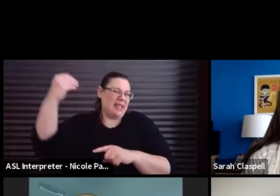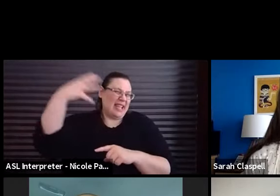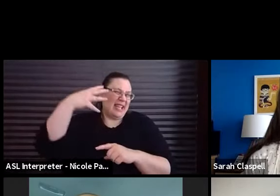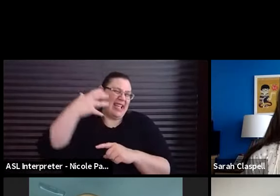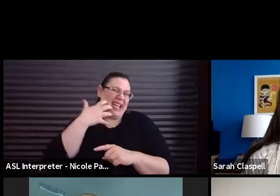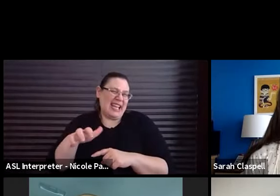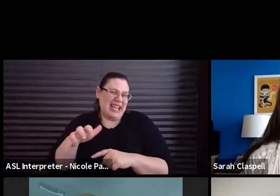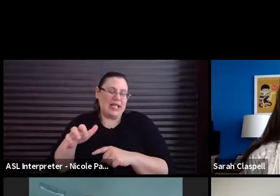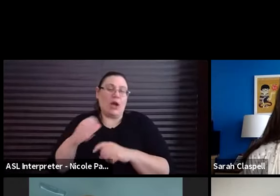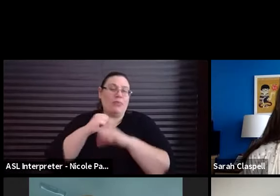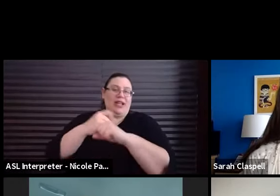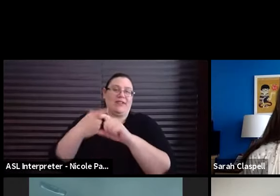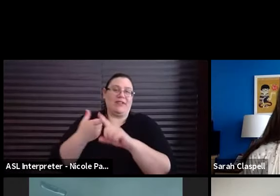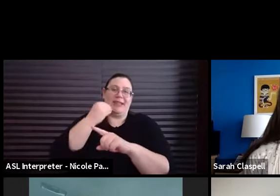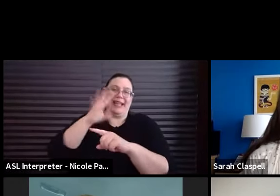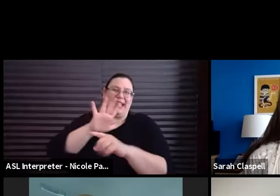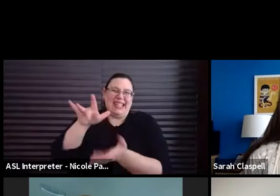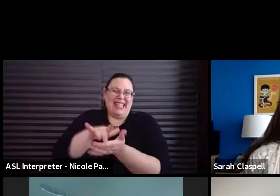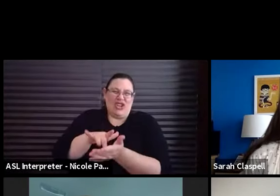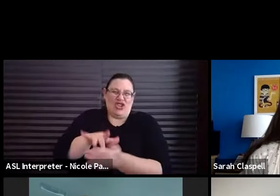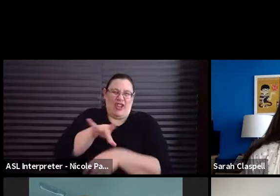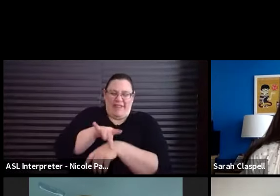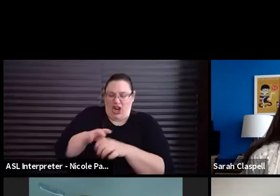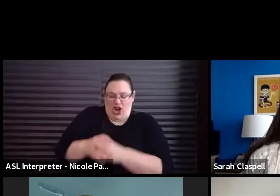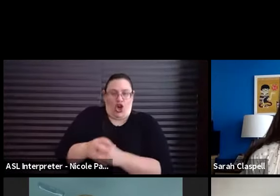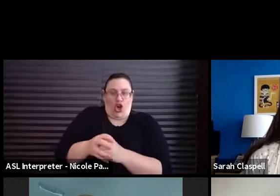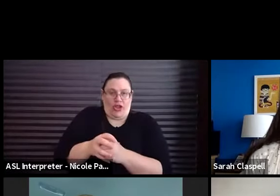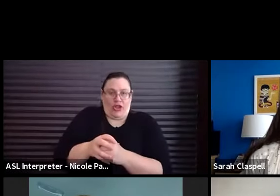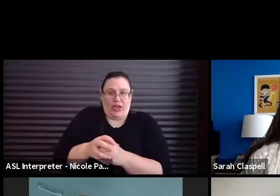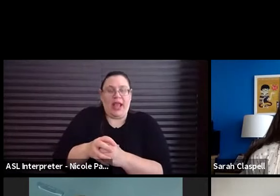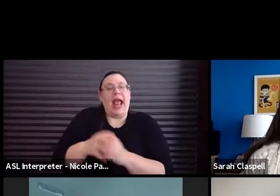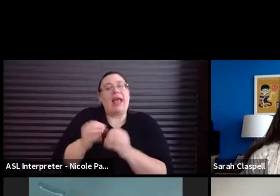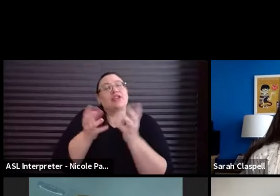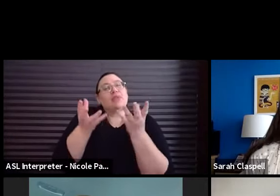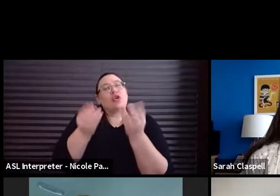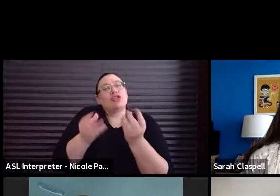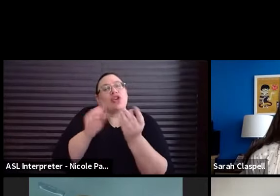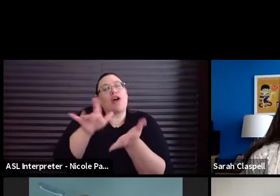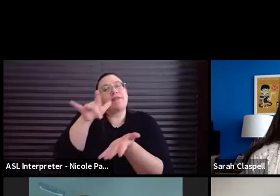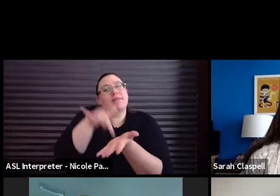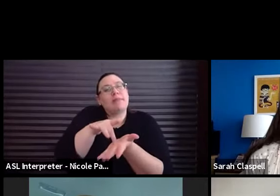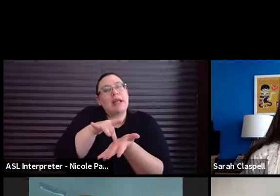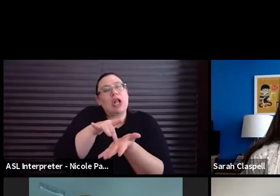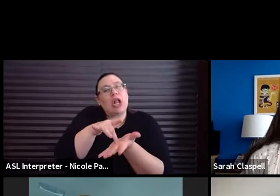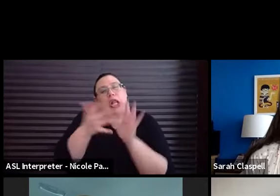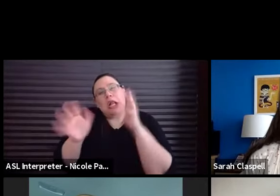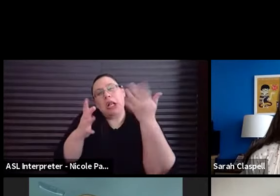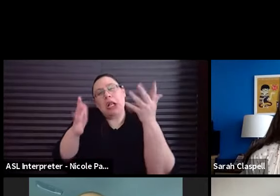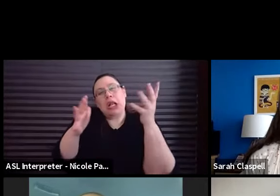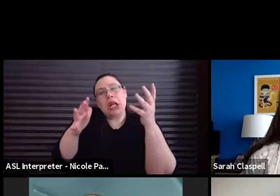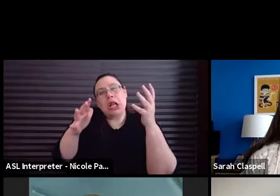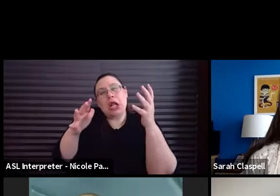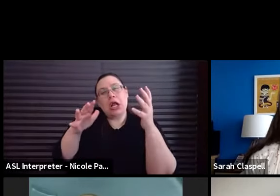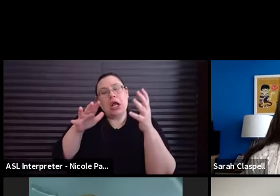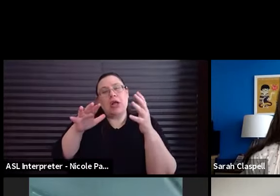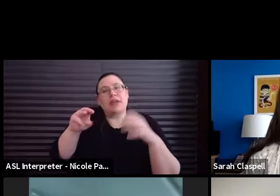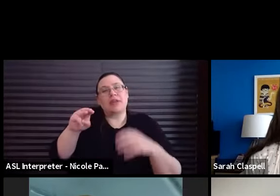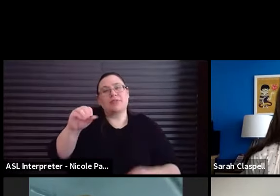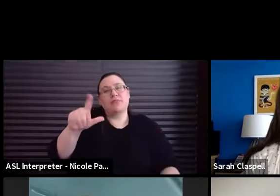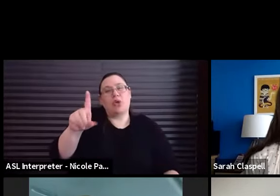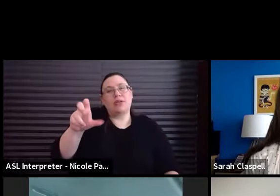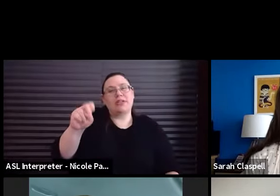I'm protects from the heat in the center of the air. And there is a, there is a softer kind of middle piece. There's kind of moving molten rock,